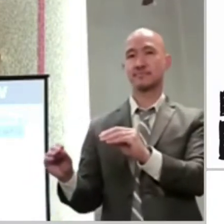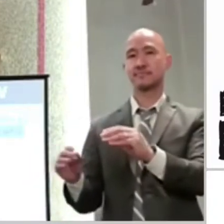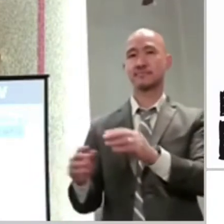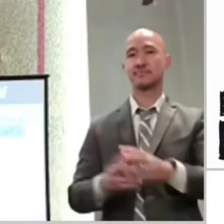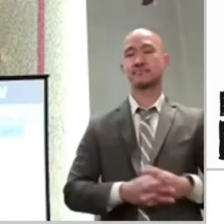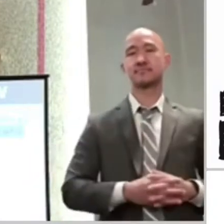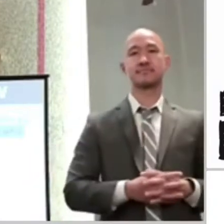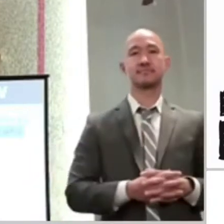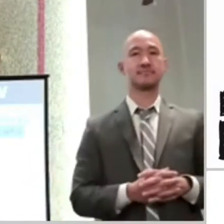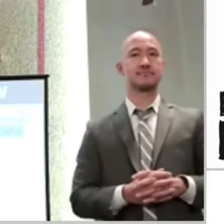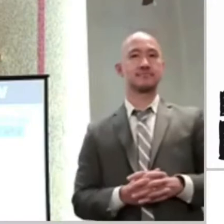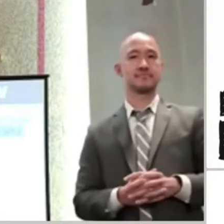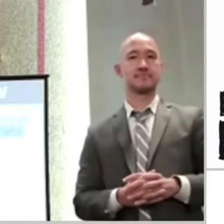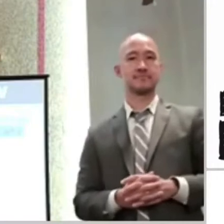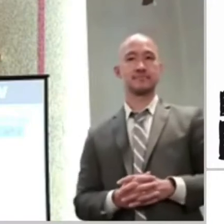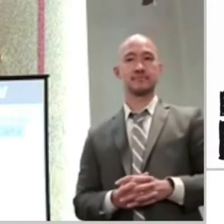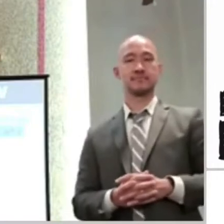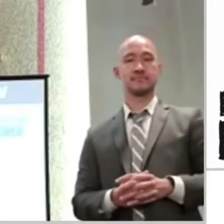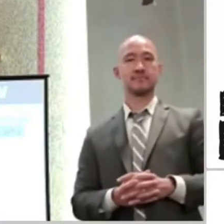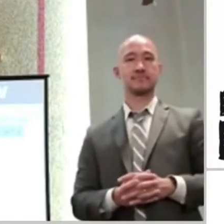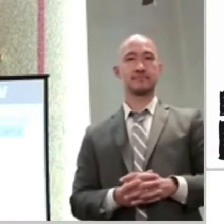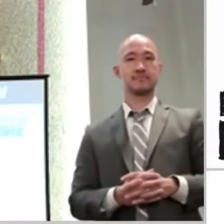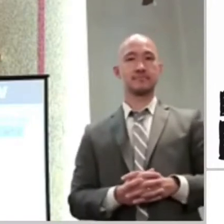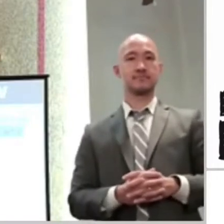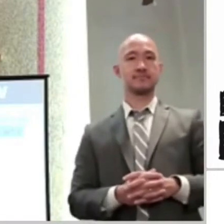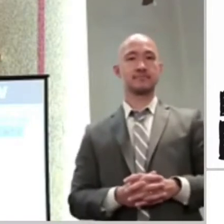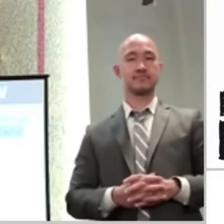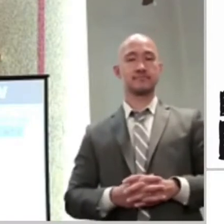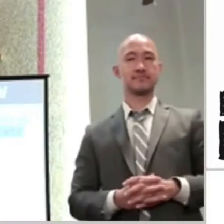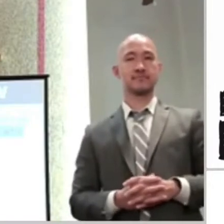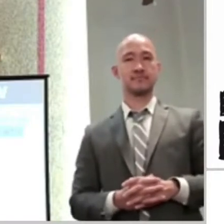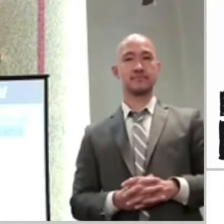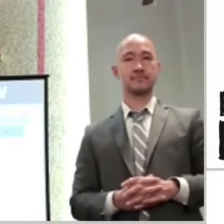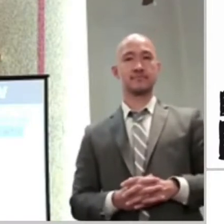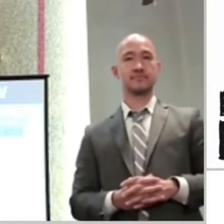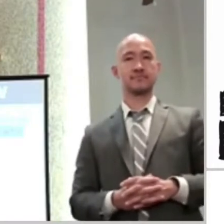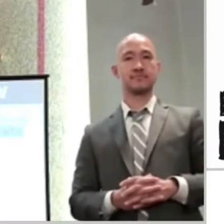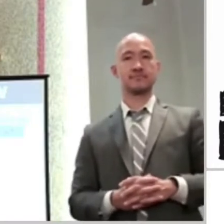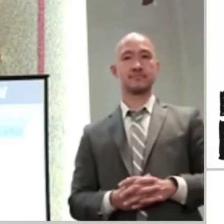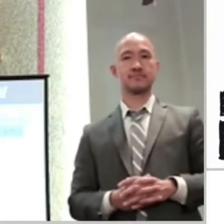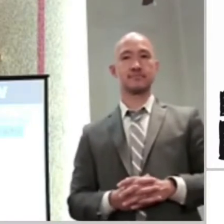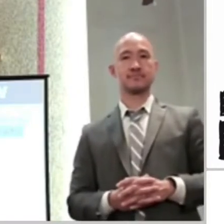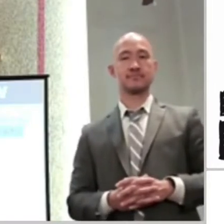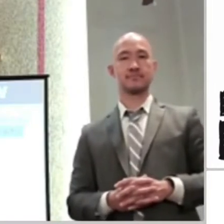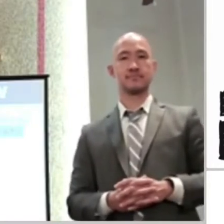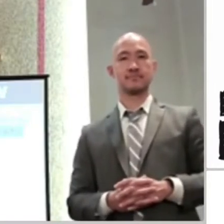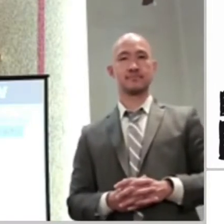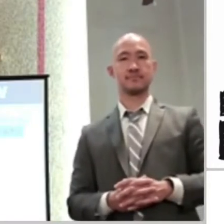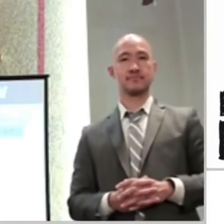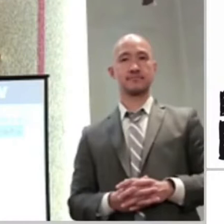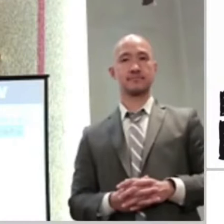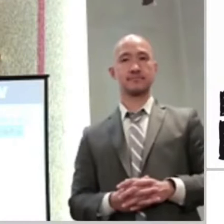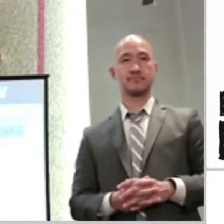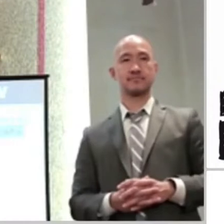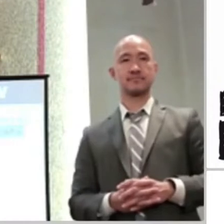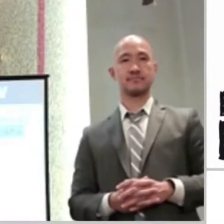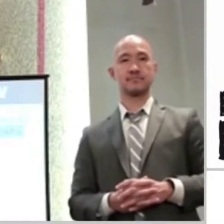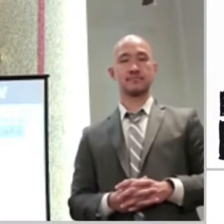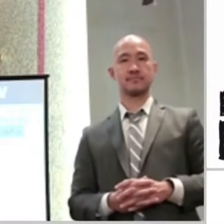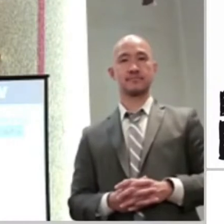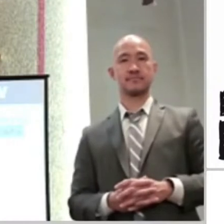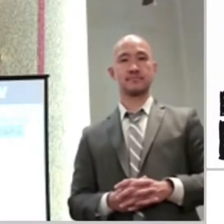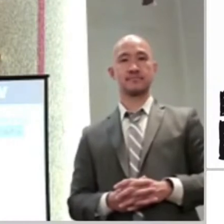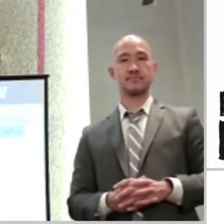lollygagging around and the angels had to grab him and physically take him out. But when something